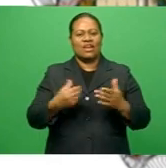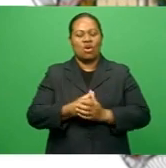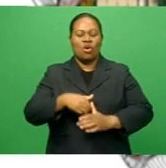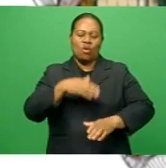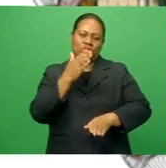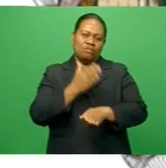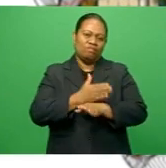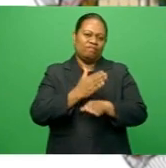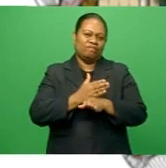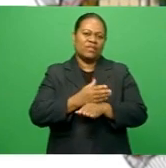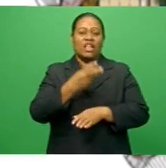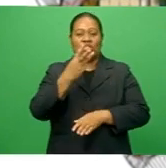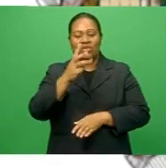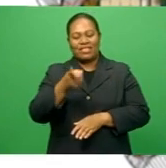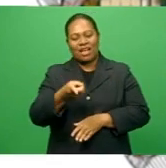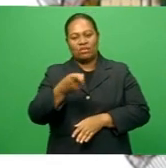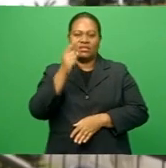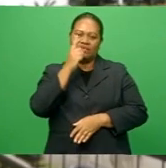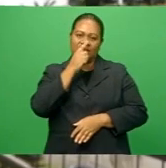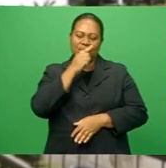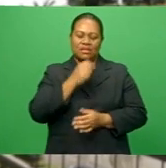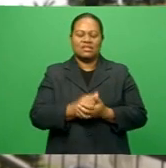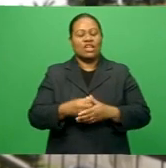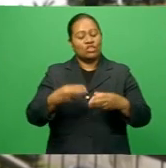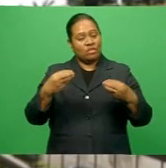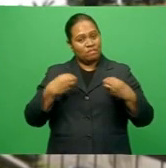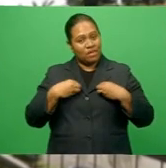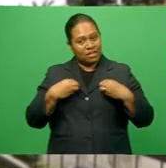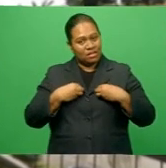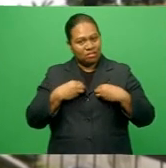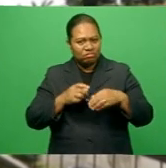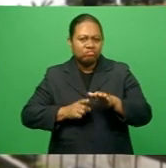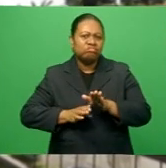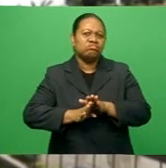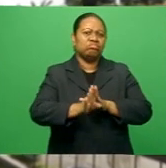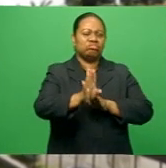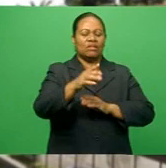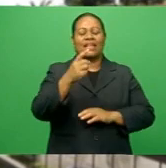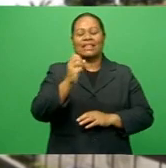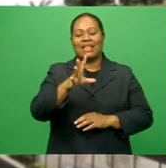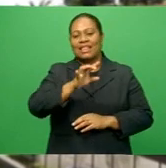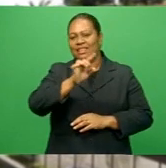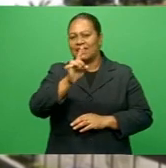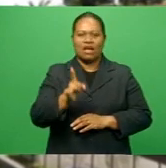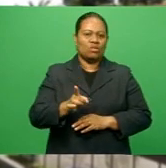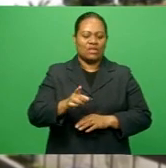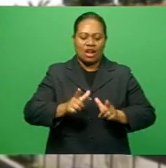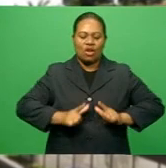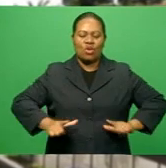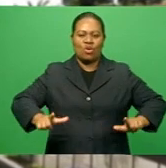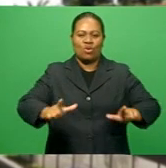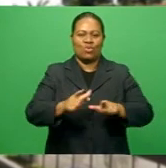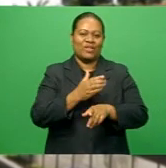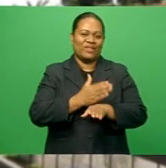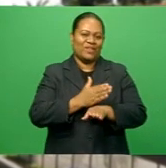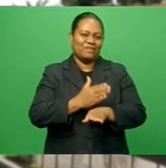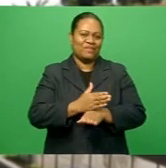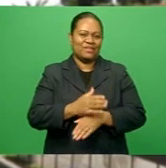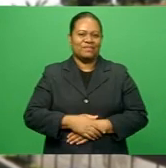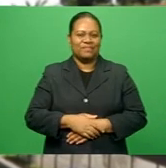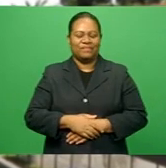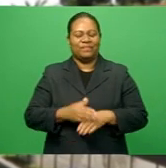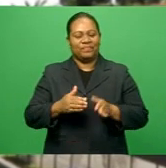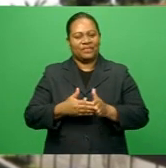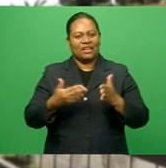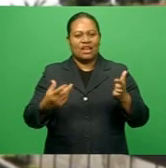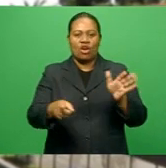around 3,000 people, and the business park will grow the sector to provide 10,000 local jobs. Group chief executive